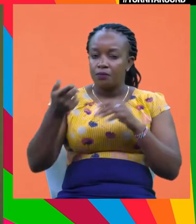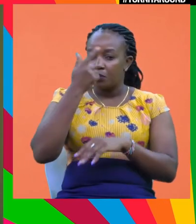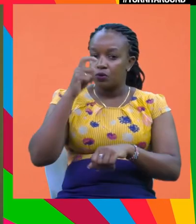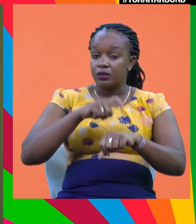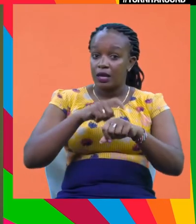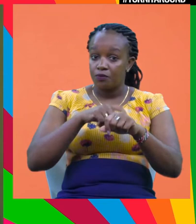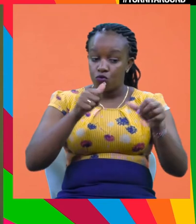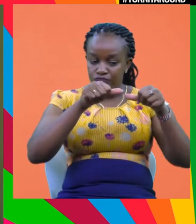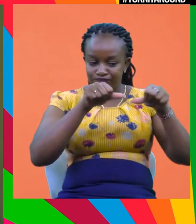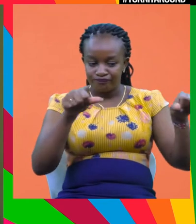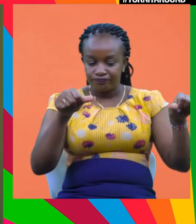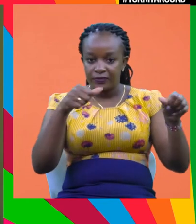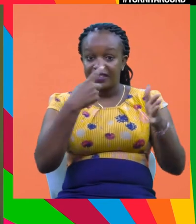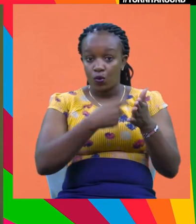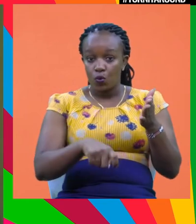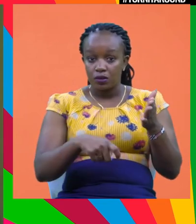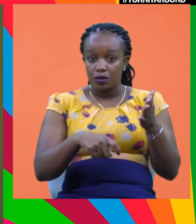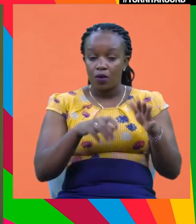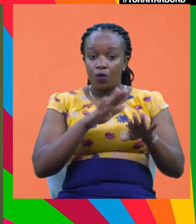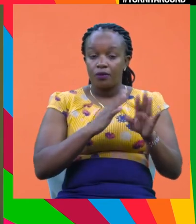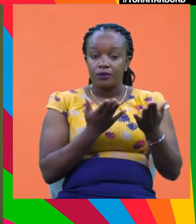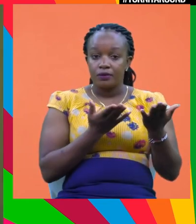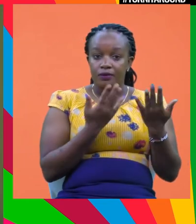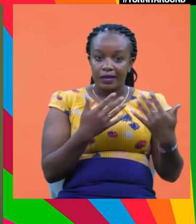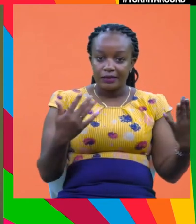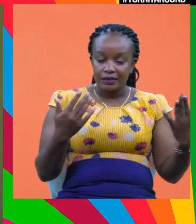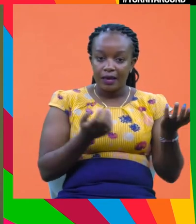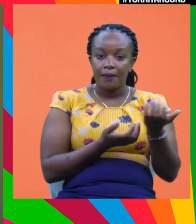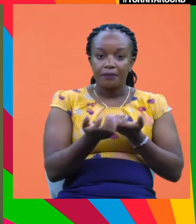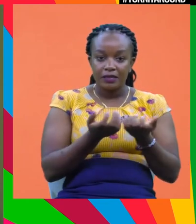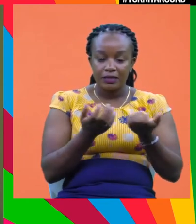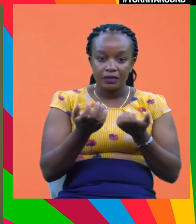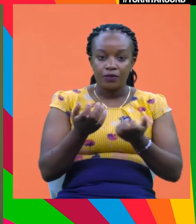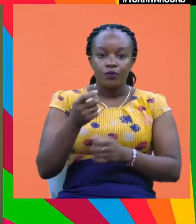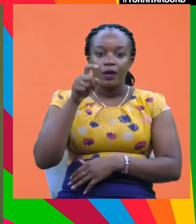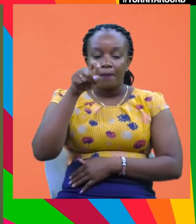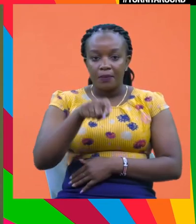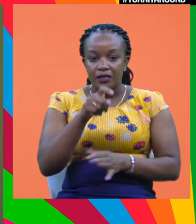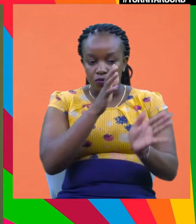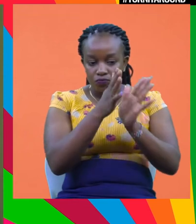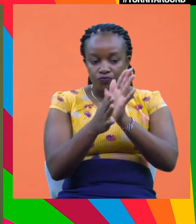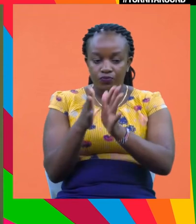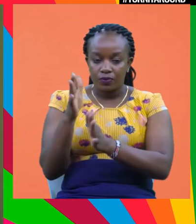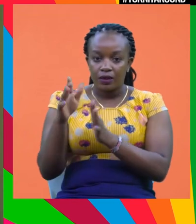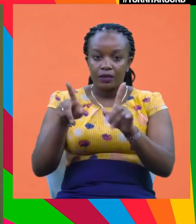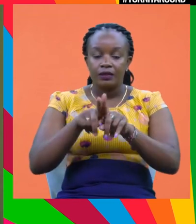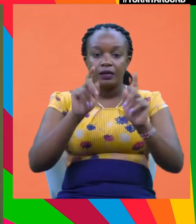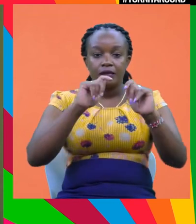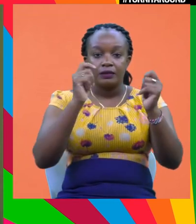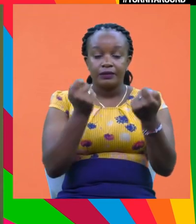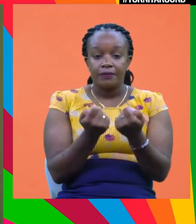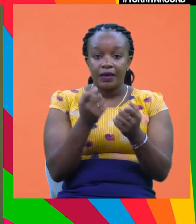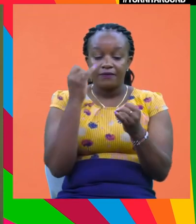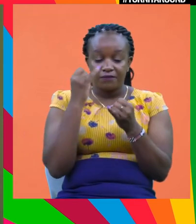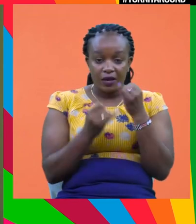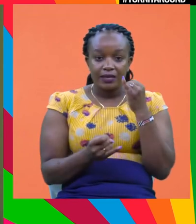once you put a price on things, that's when business and finance reacts to it and organizes accordingly. And